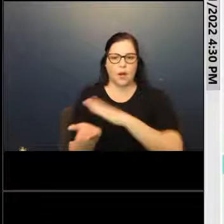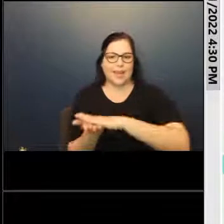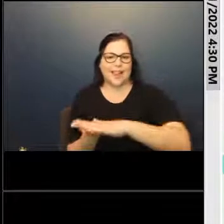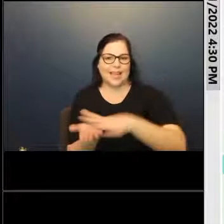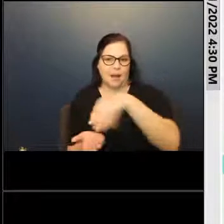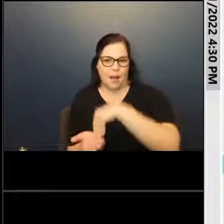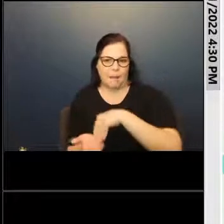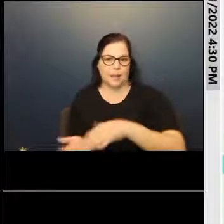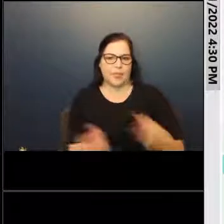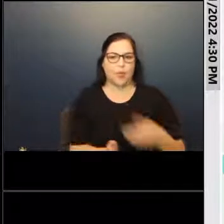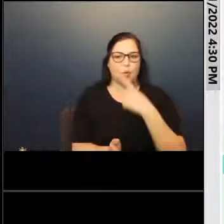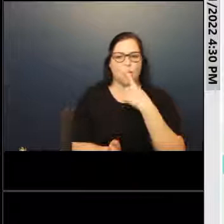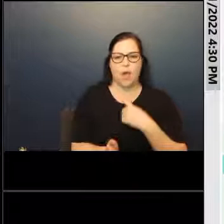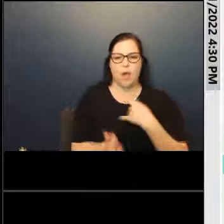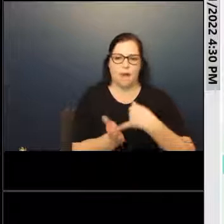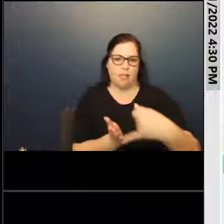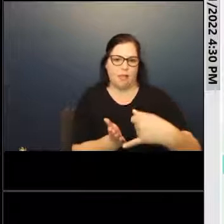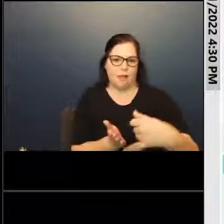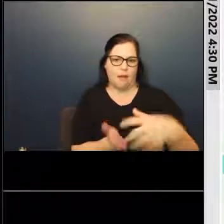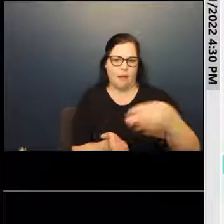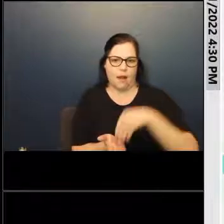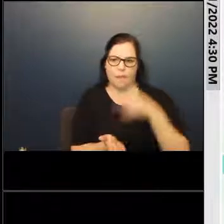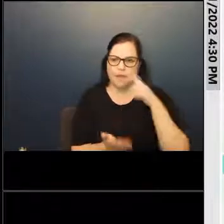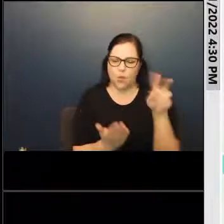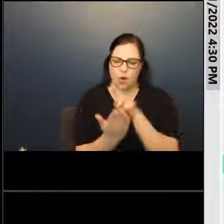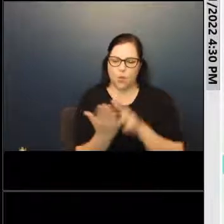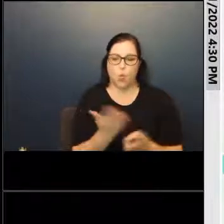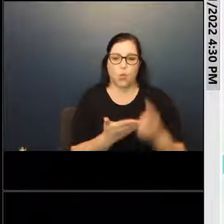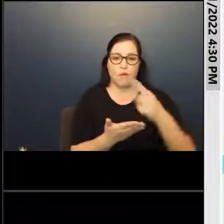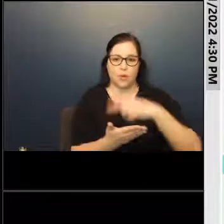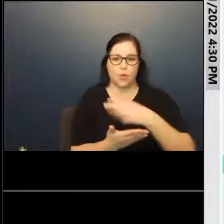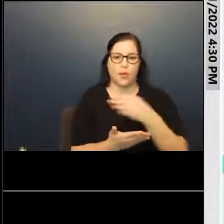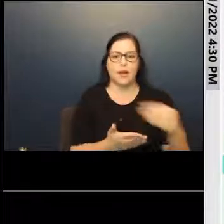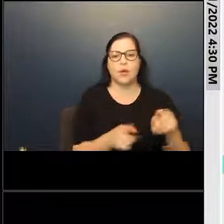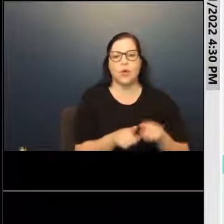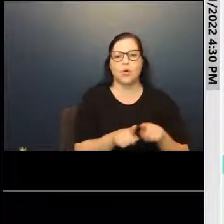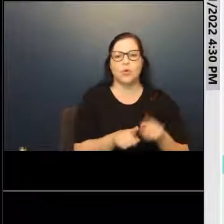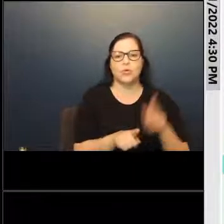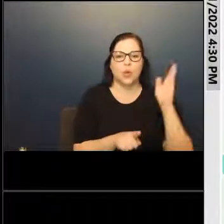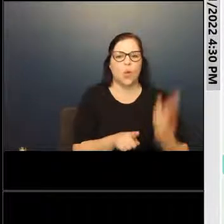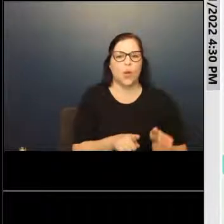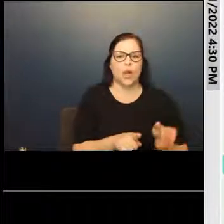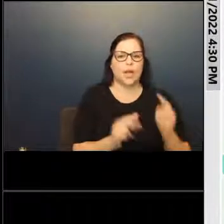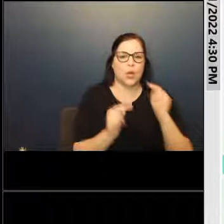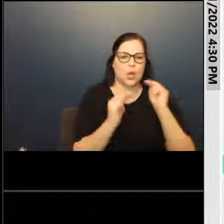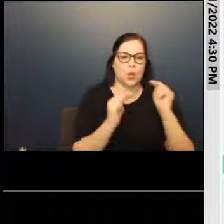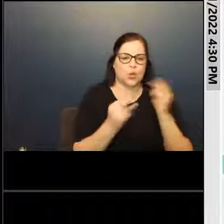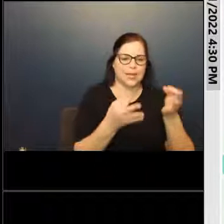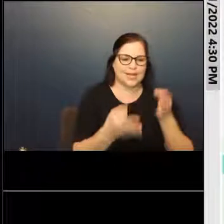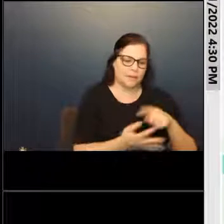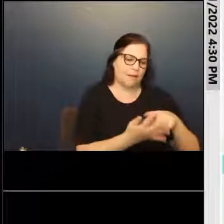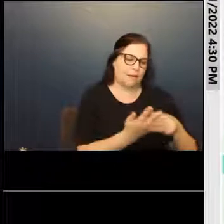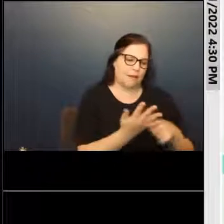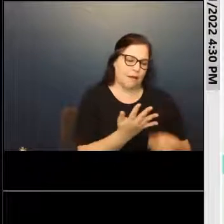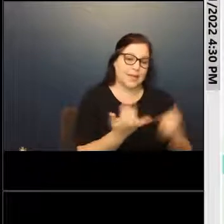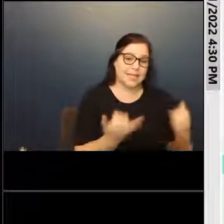One is a red line copy for ease of review. And she will go over some of the, um, negotiated items that's been finalized